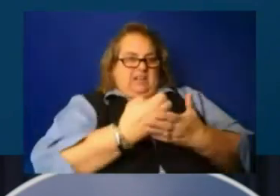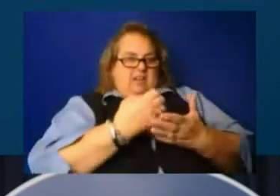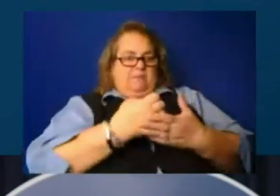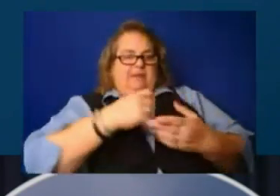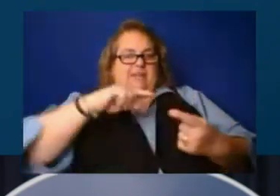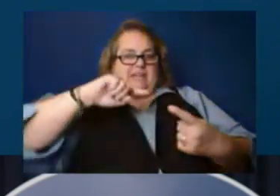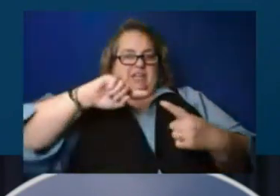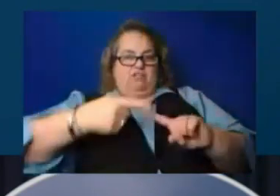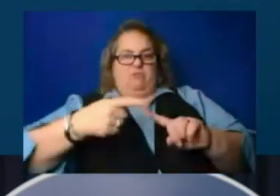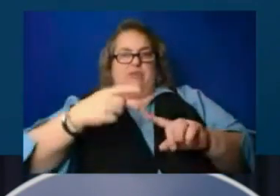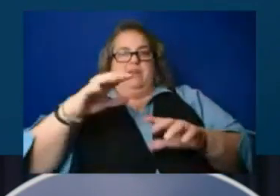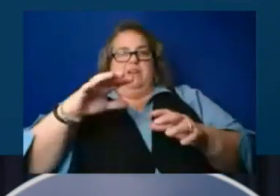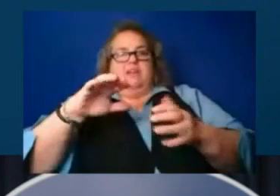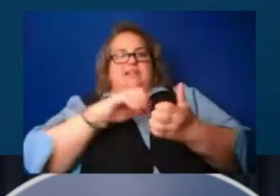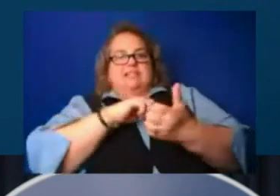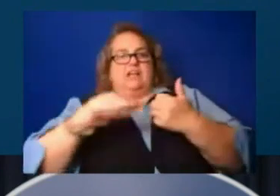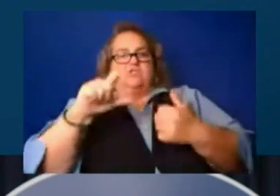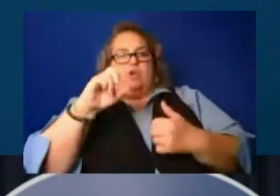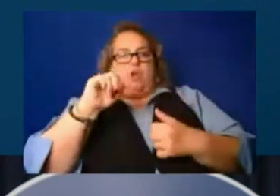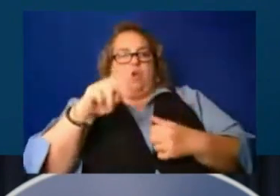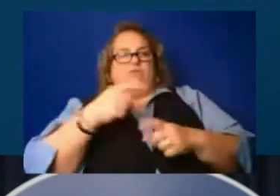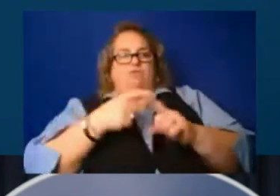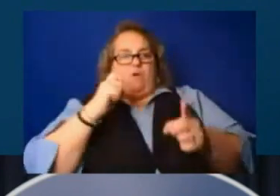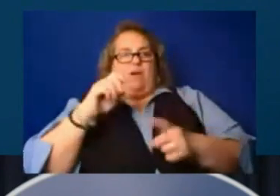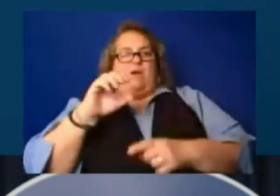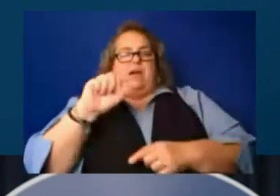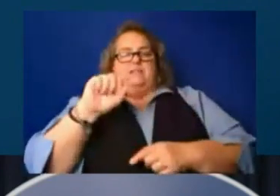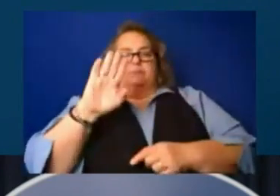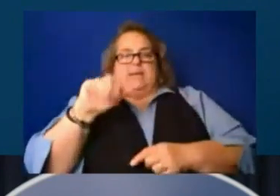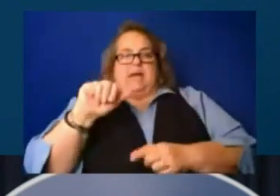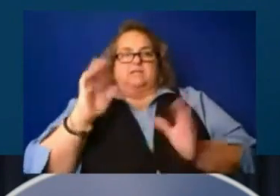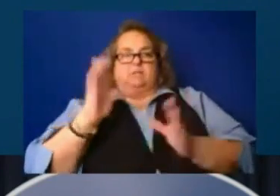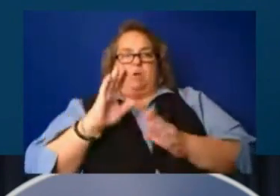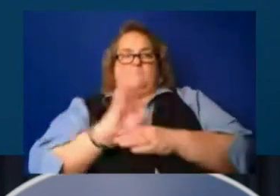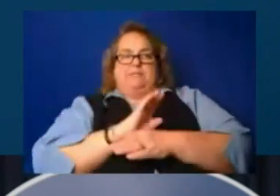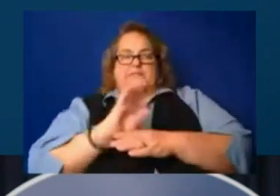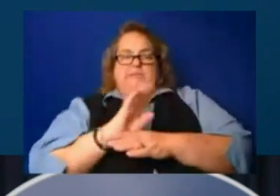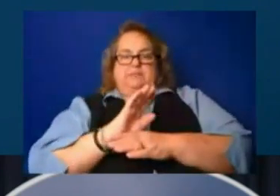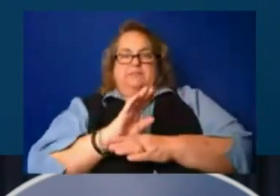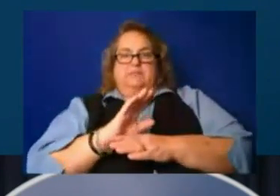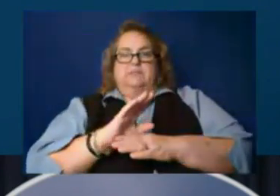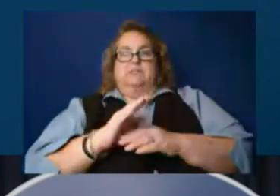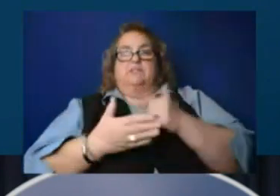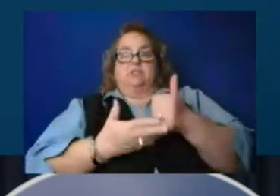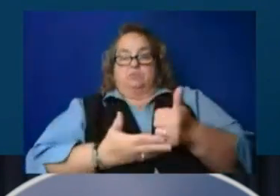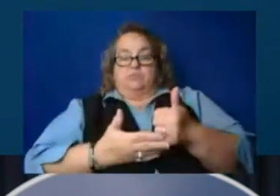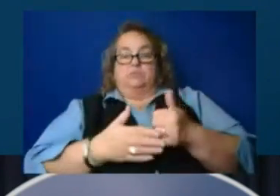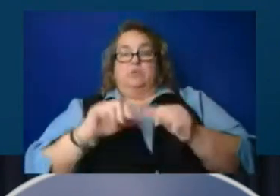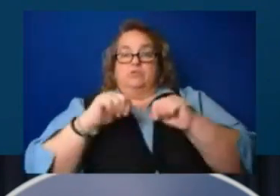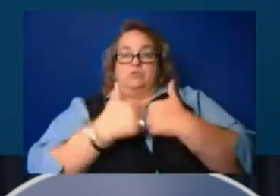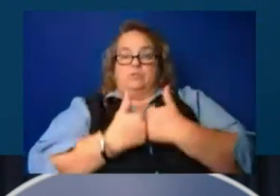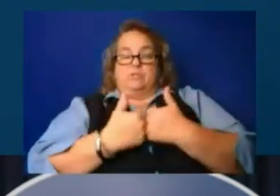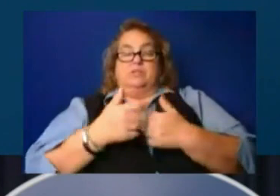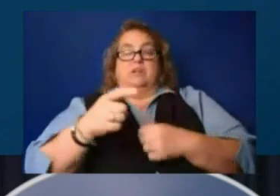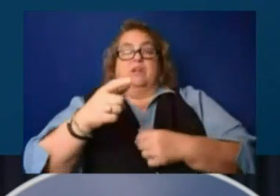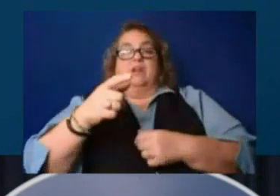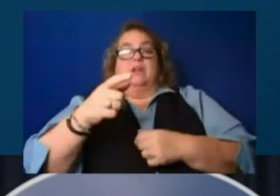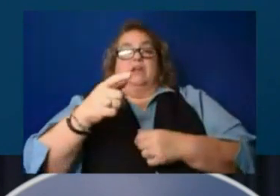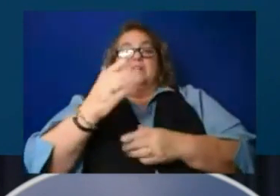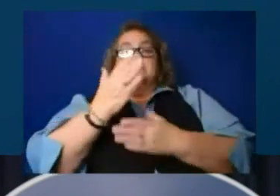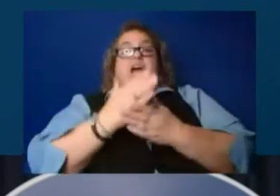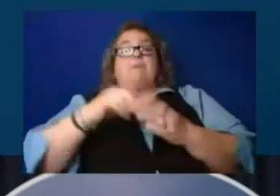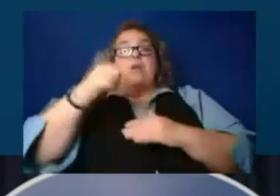SBA. Small businesses and most nonprofits in the adjacent counties are also eligible, eligible, but only for economic